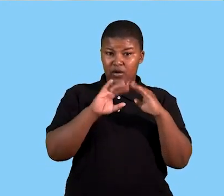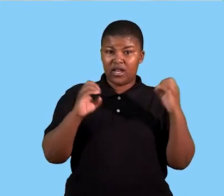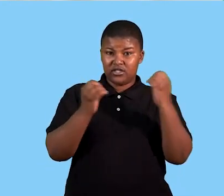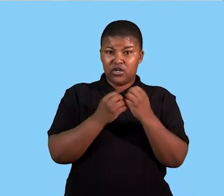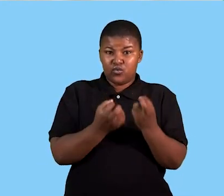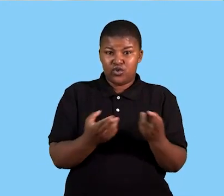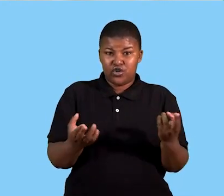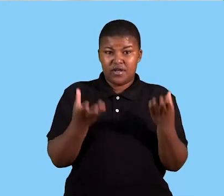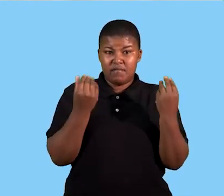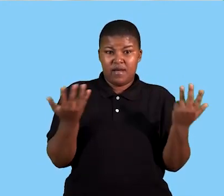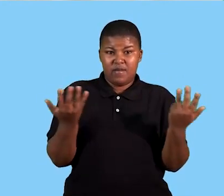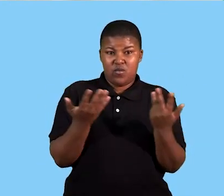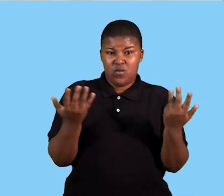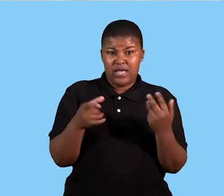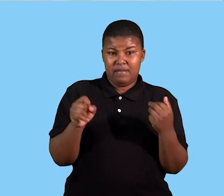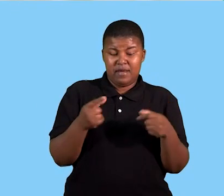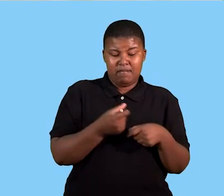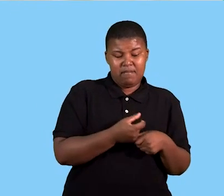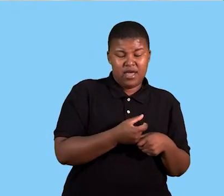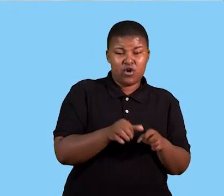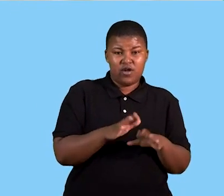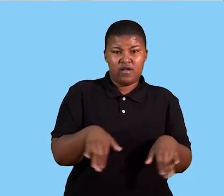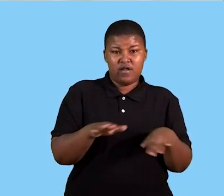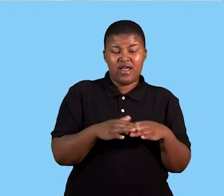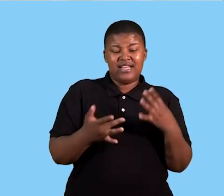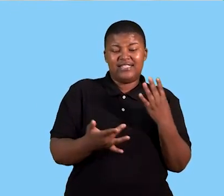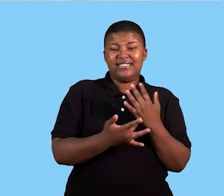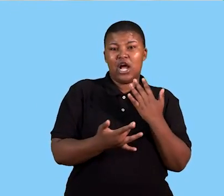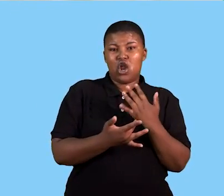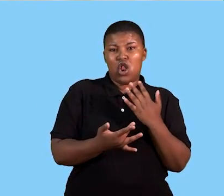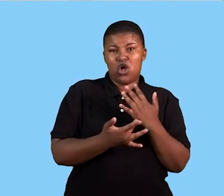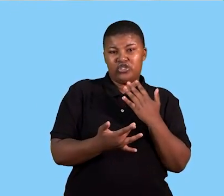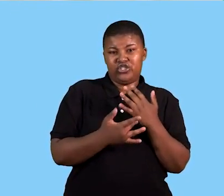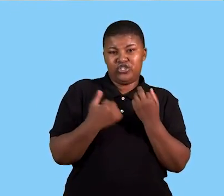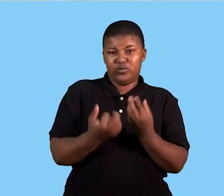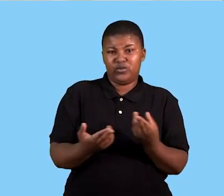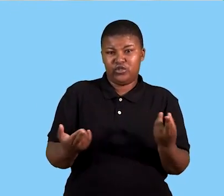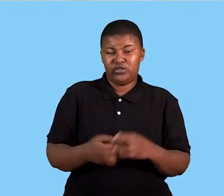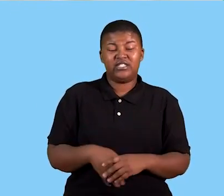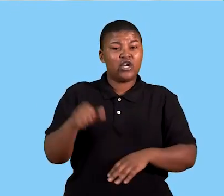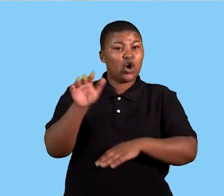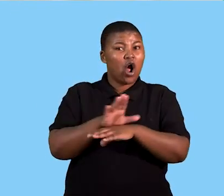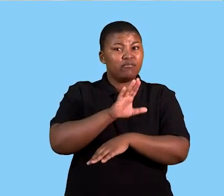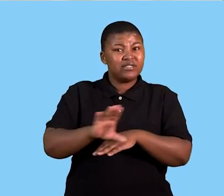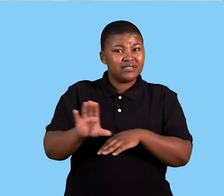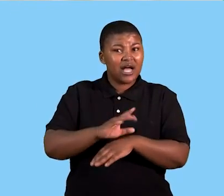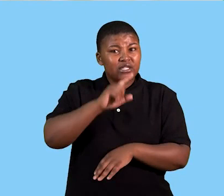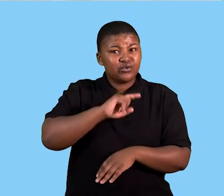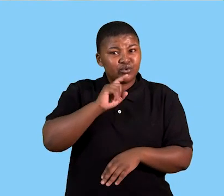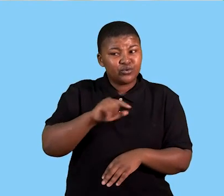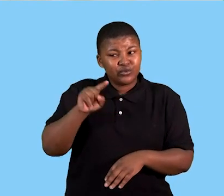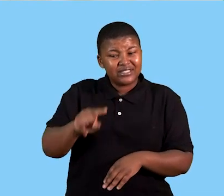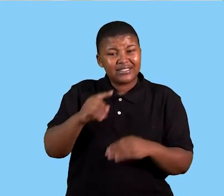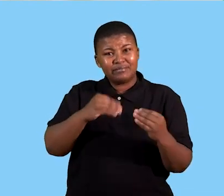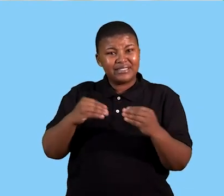organisational resource we get in the microenvironment, there is our technological resources. Now this refers to the computers